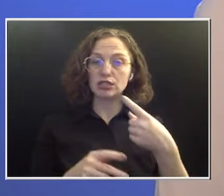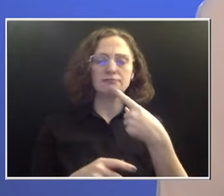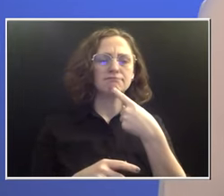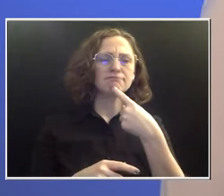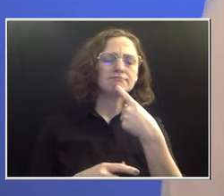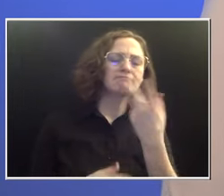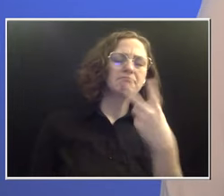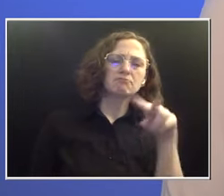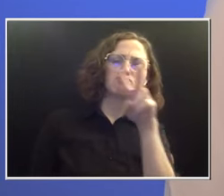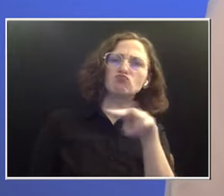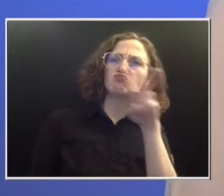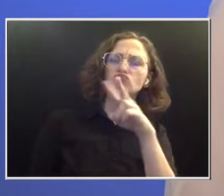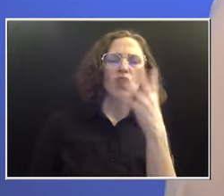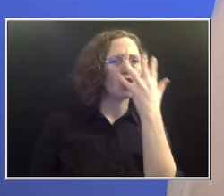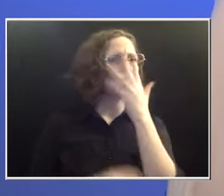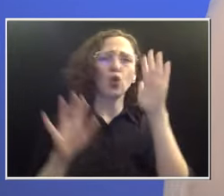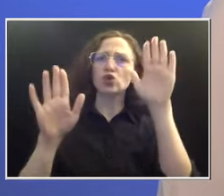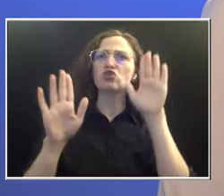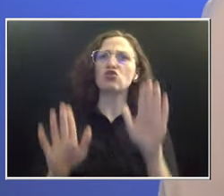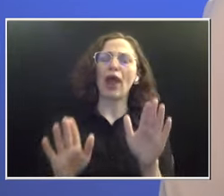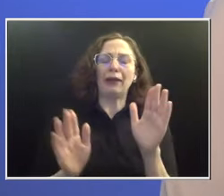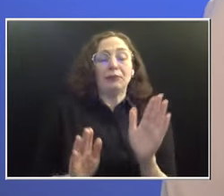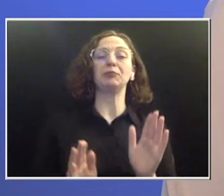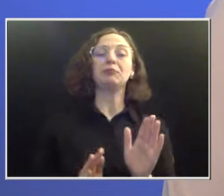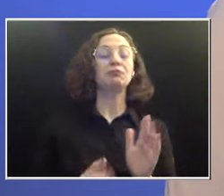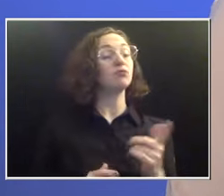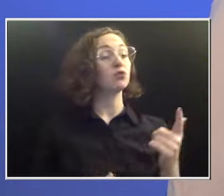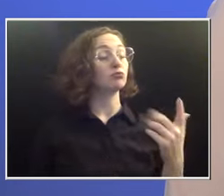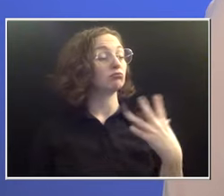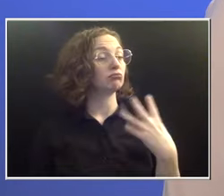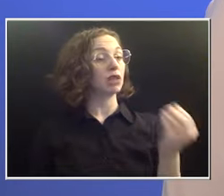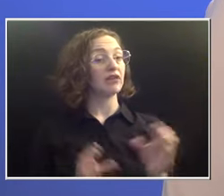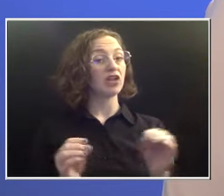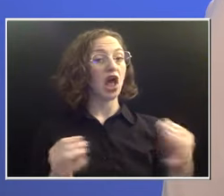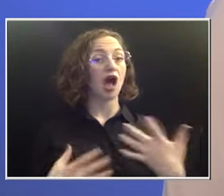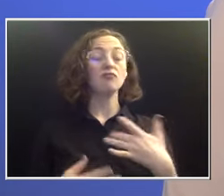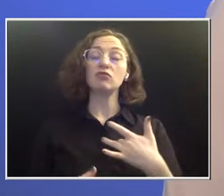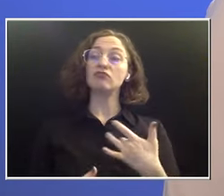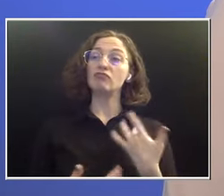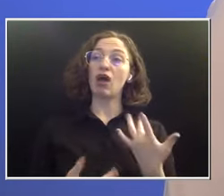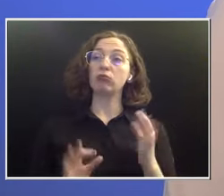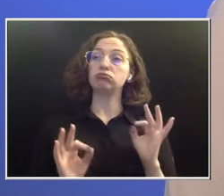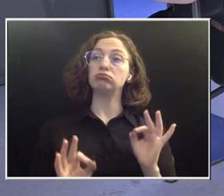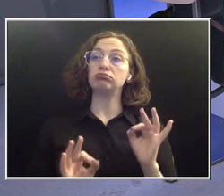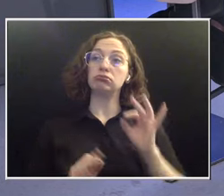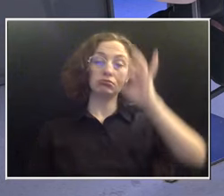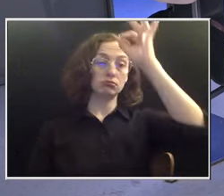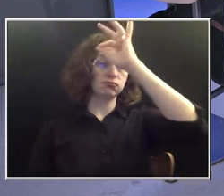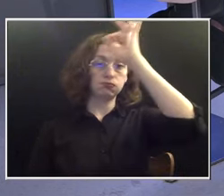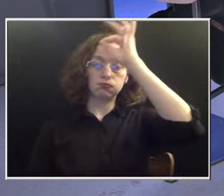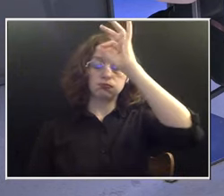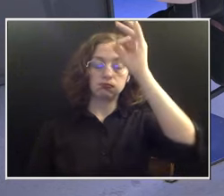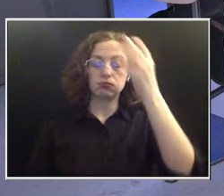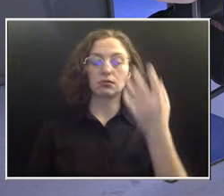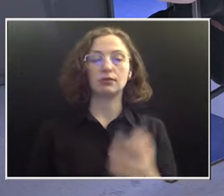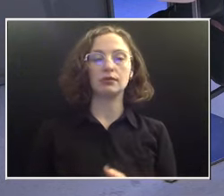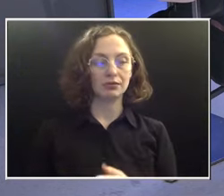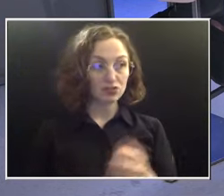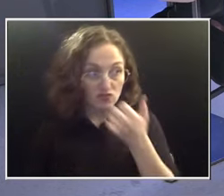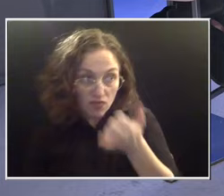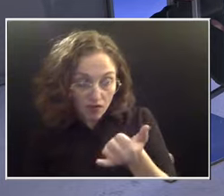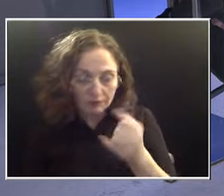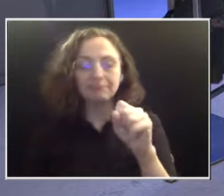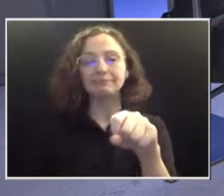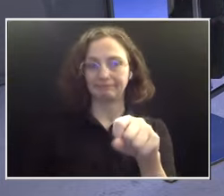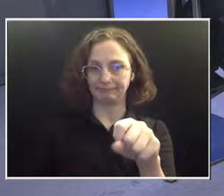And so leaving the office that day, I had no idea what was about to happen. So you get a phone call? Yep. I got a phone call. Tell us about